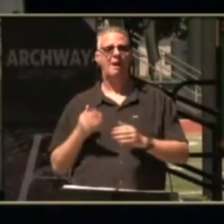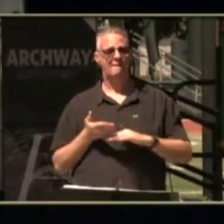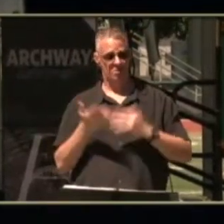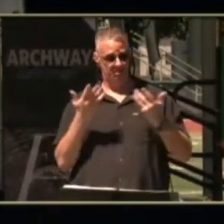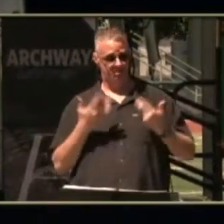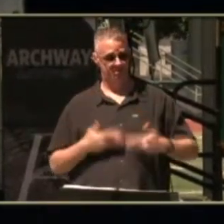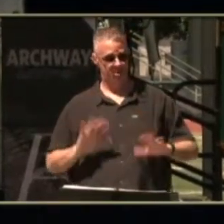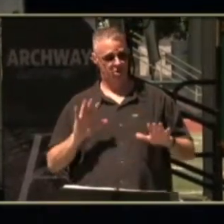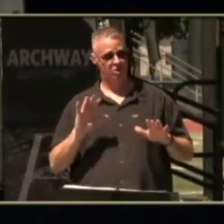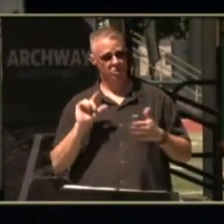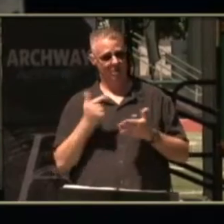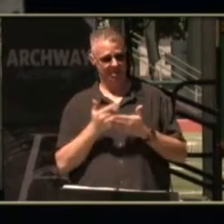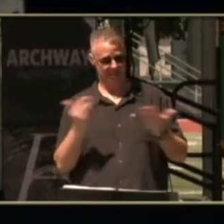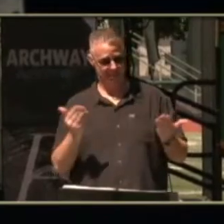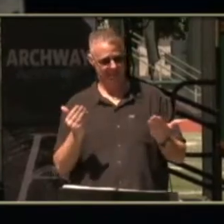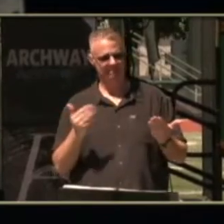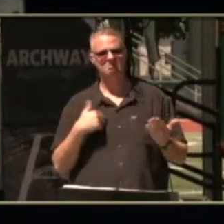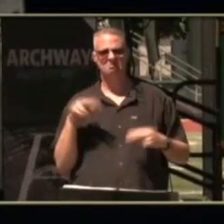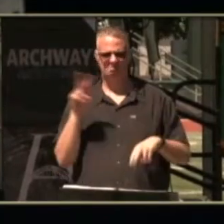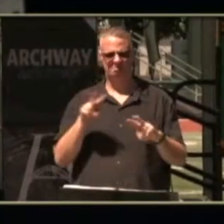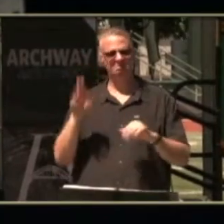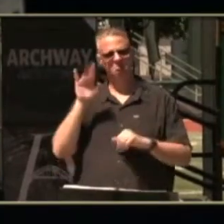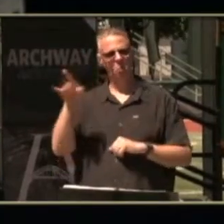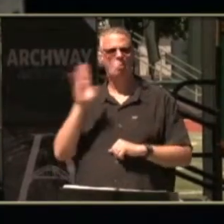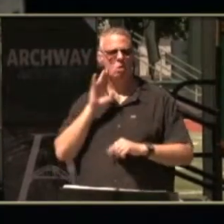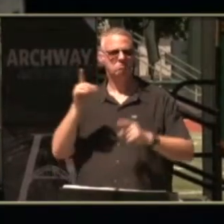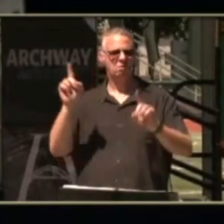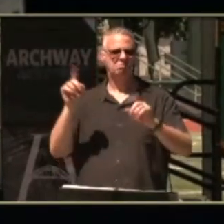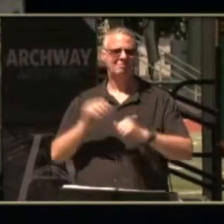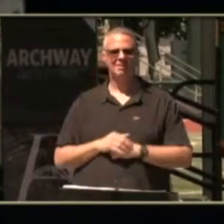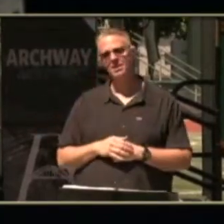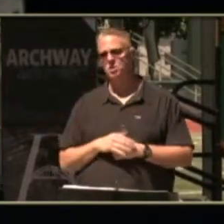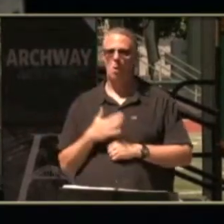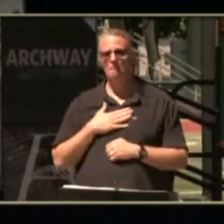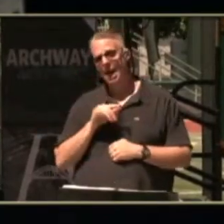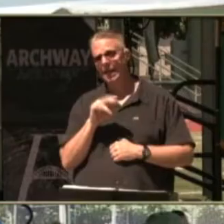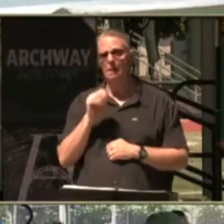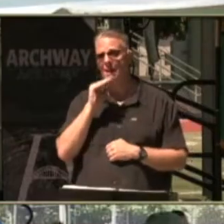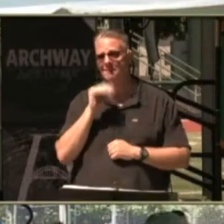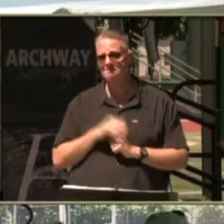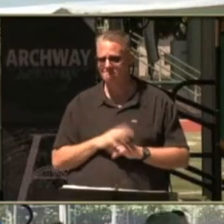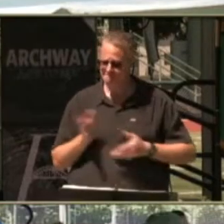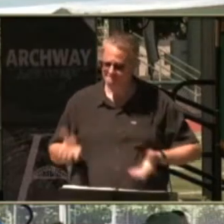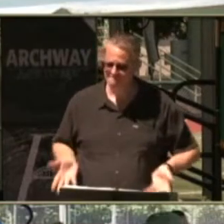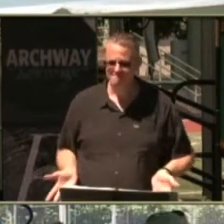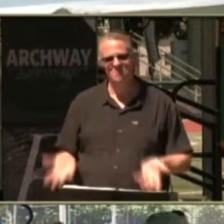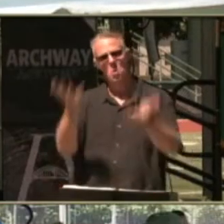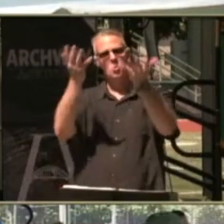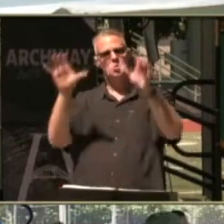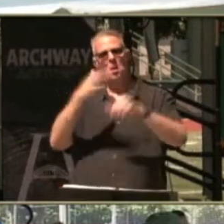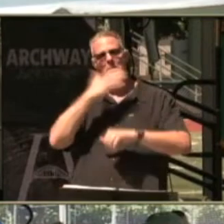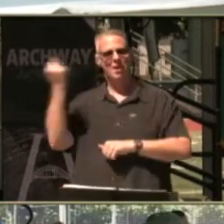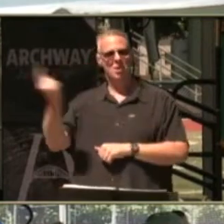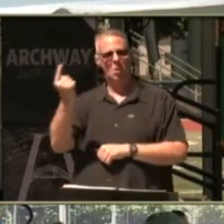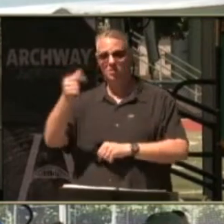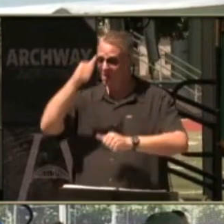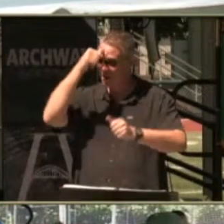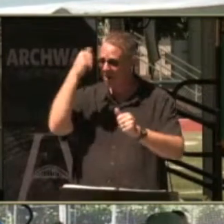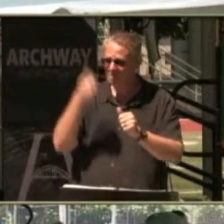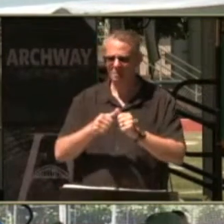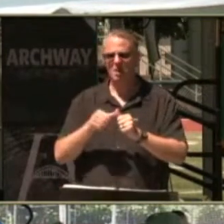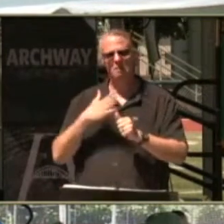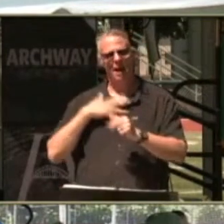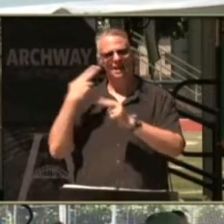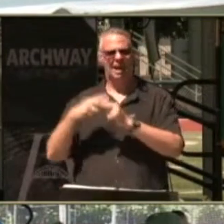academy i know he will achieve this goal so my little guinea pig go out and do your best always remember use me as a